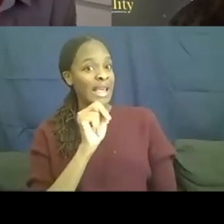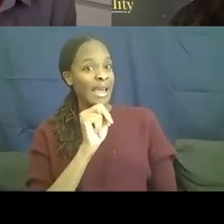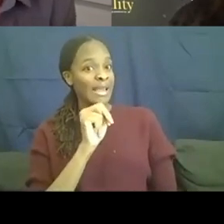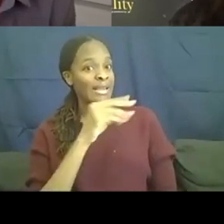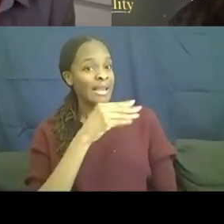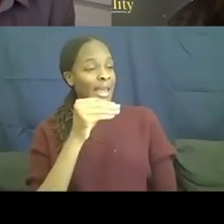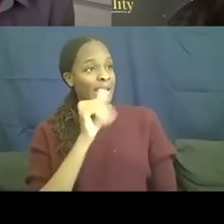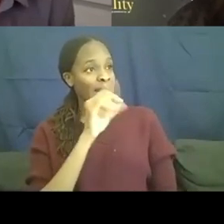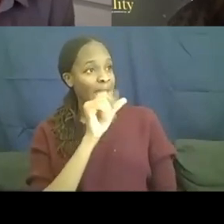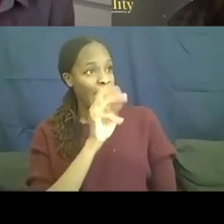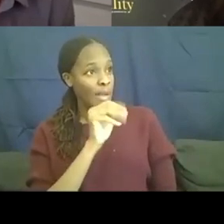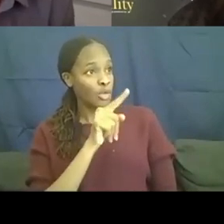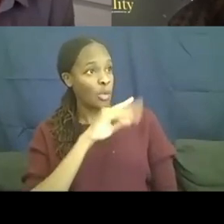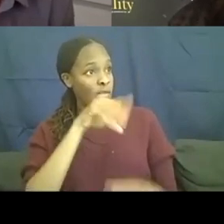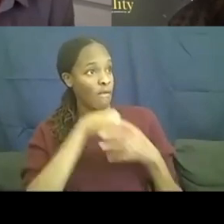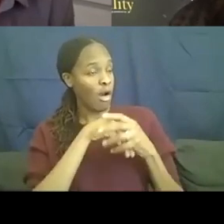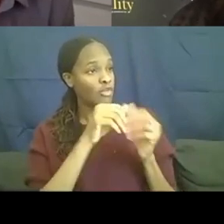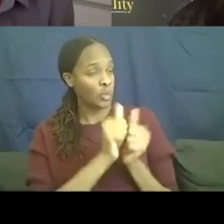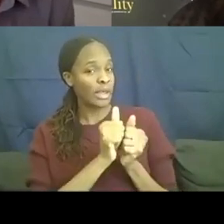part of the Miracle Project.